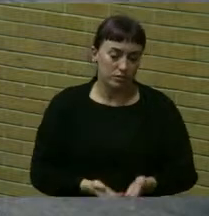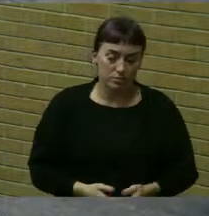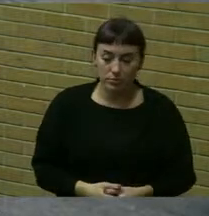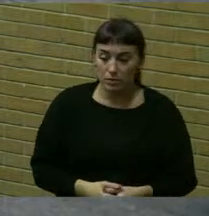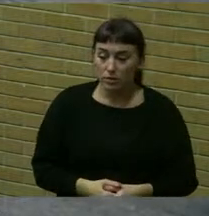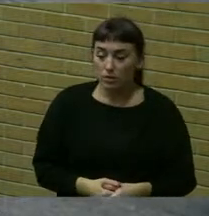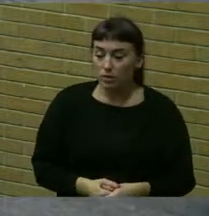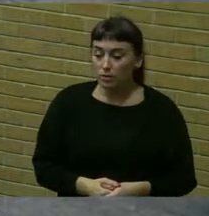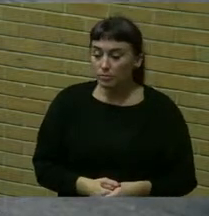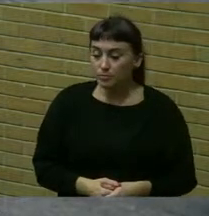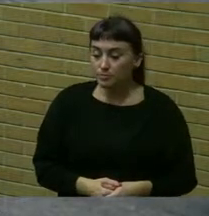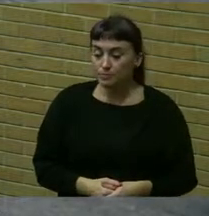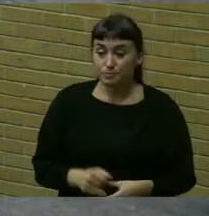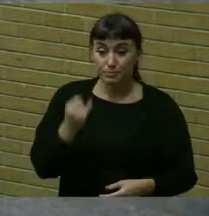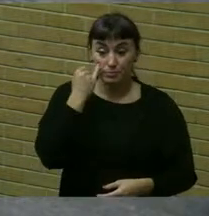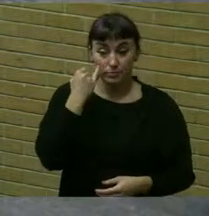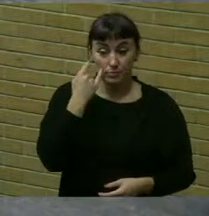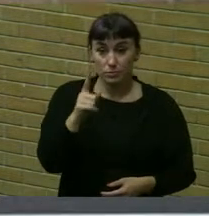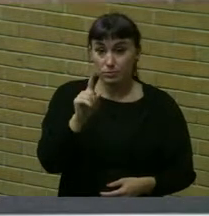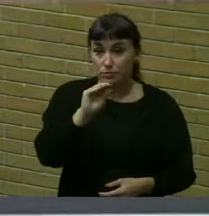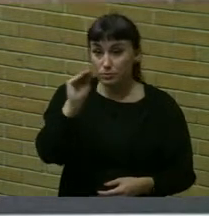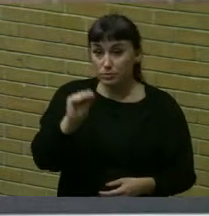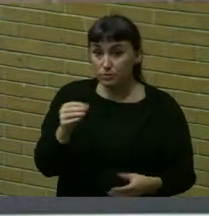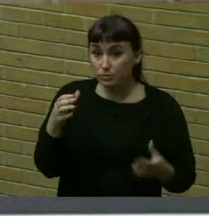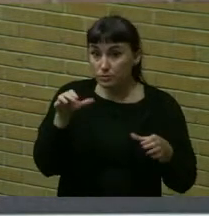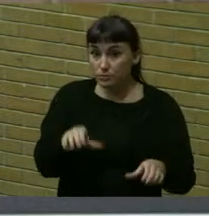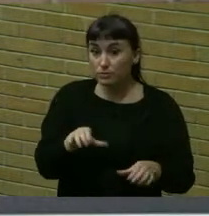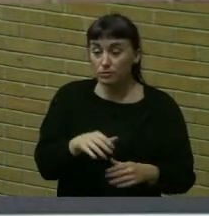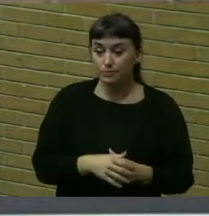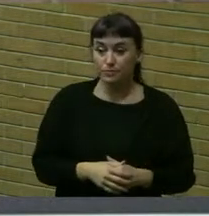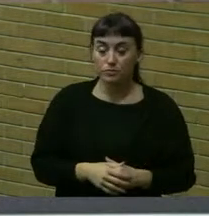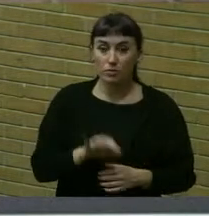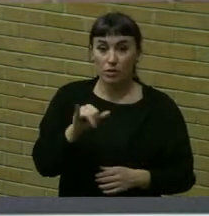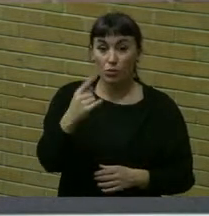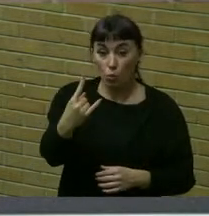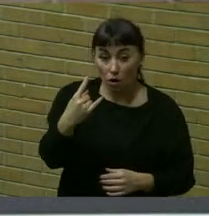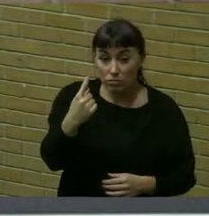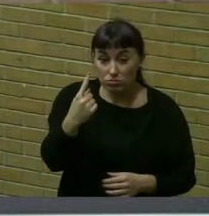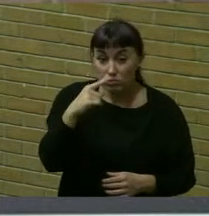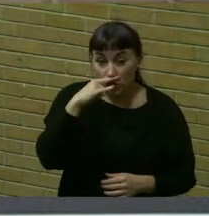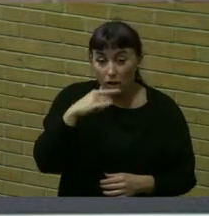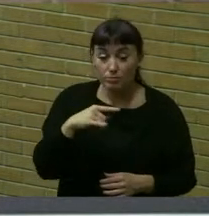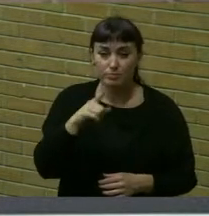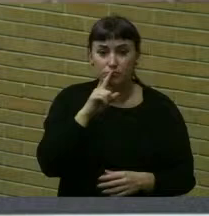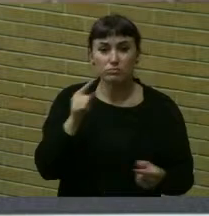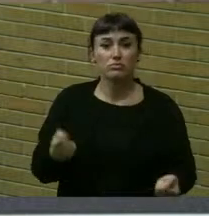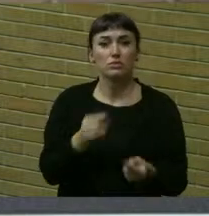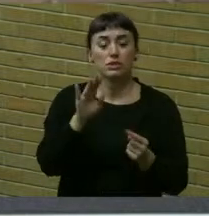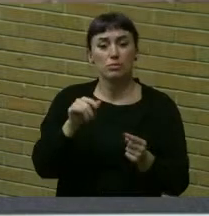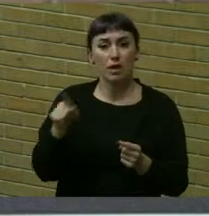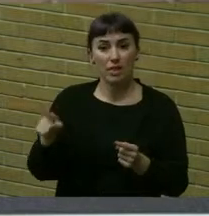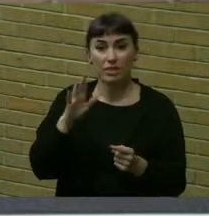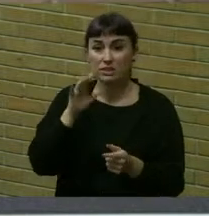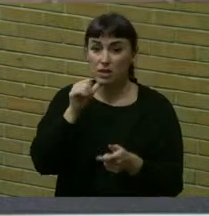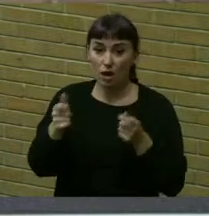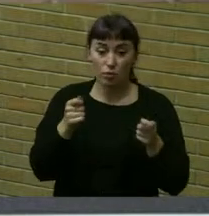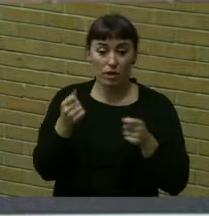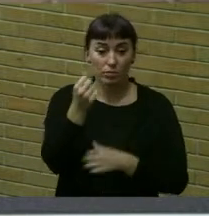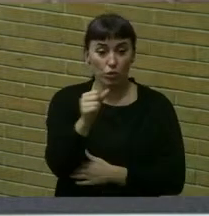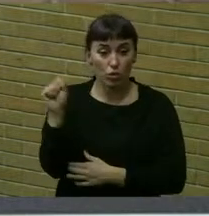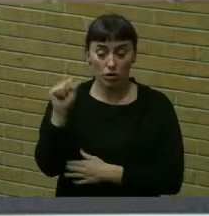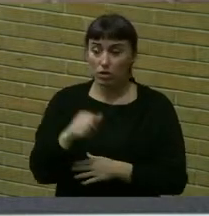if there is even a one percent chance that even one child is harmed by these unregulated protests,